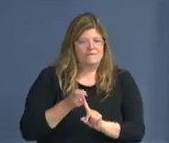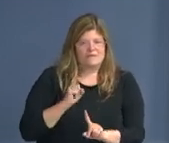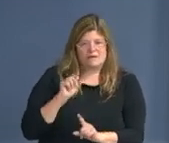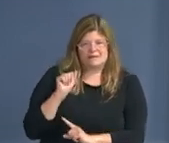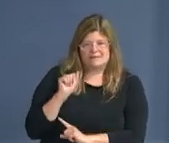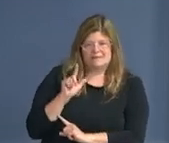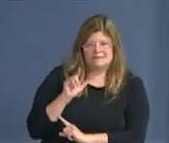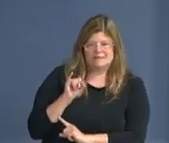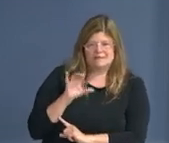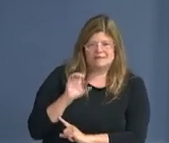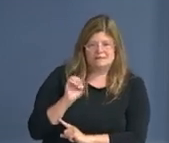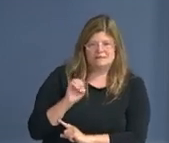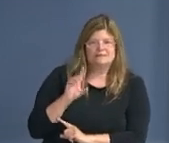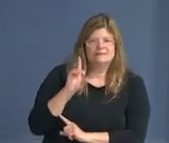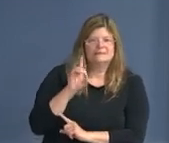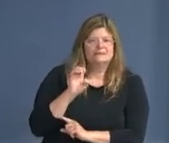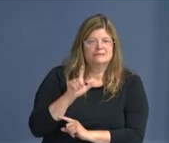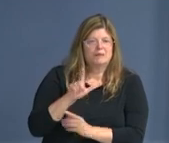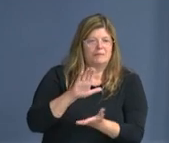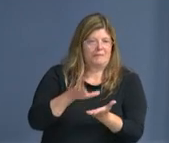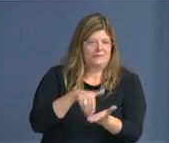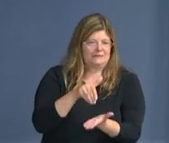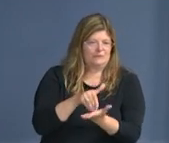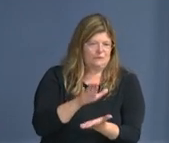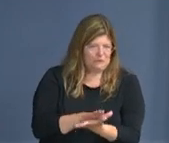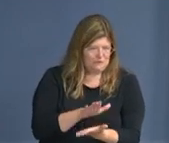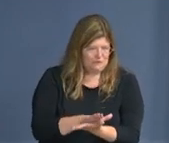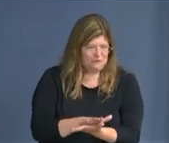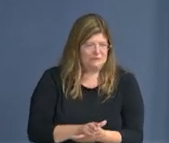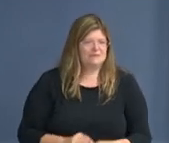All right. Any questions? Questions?